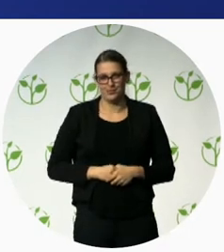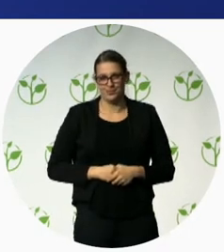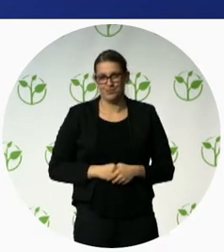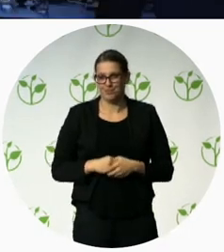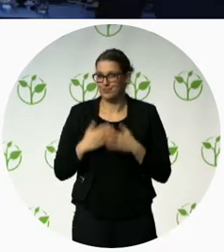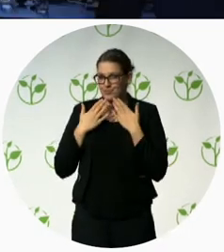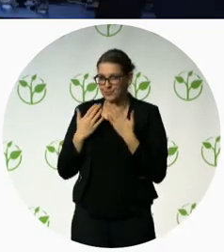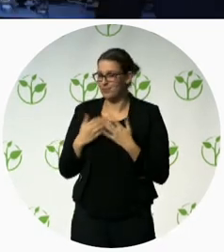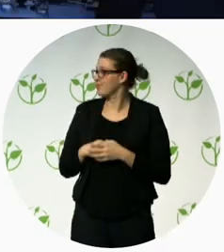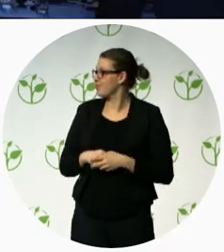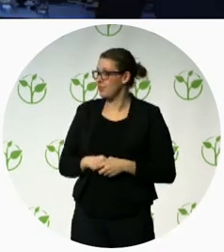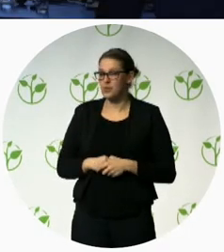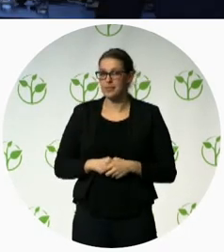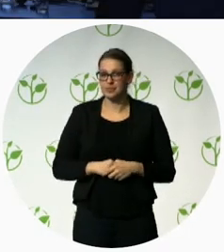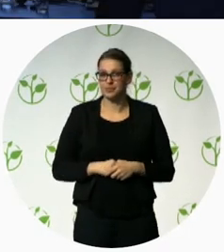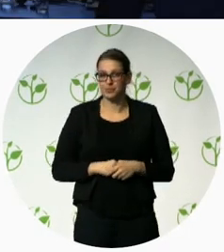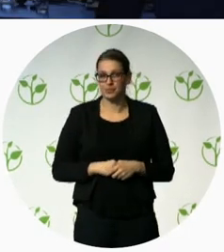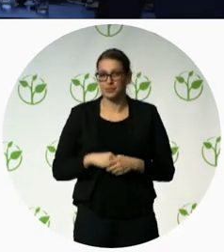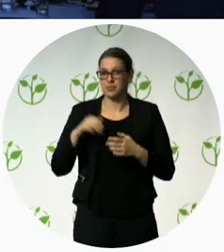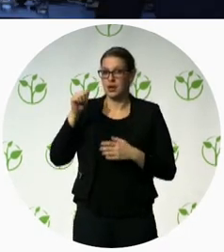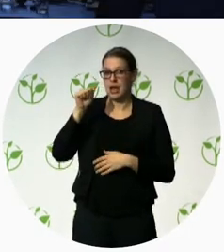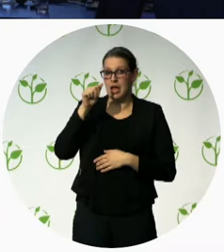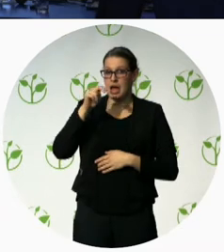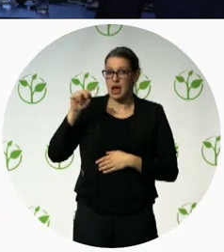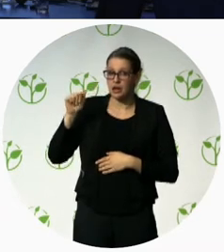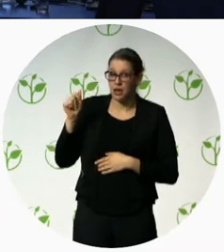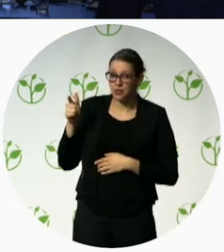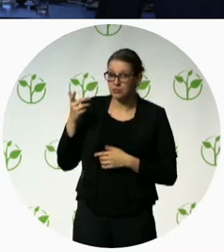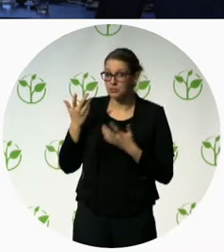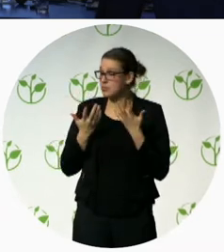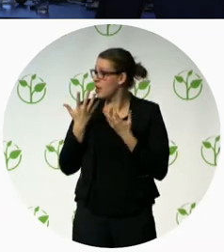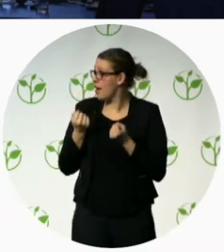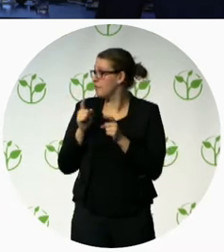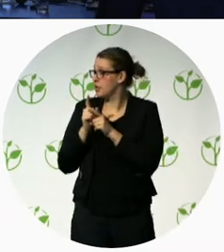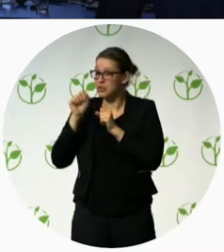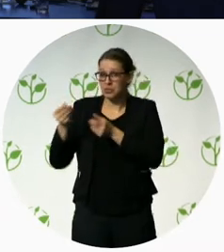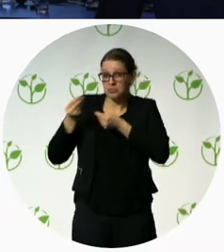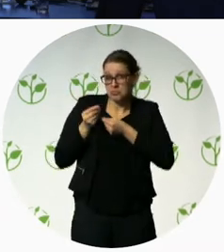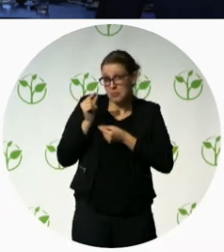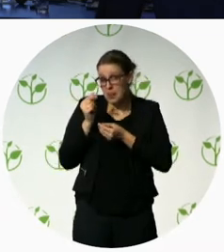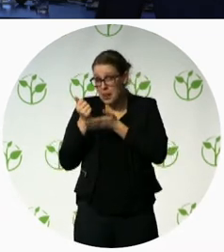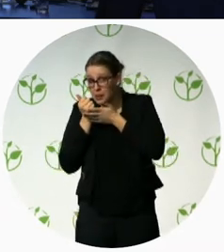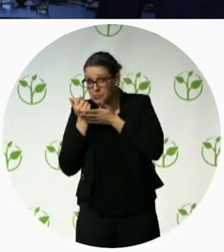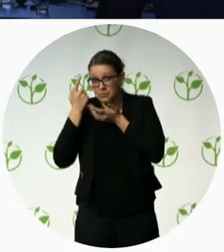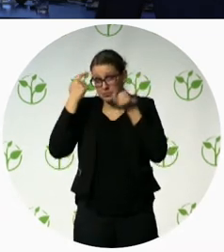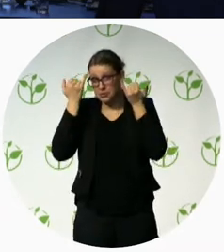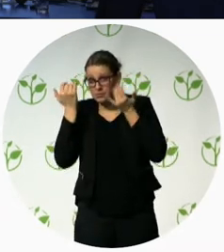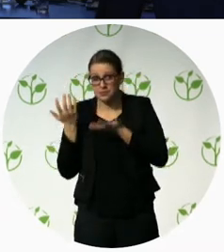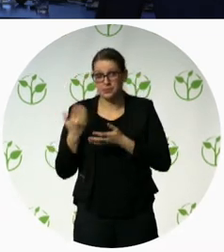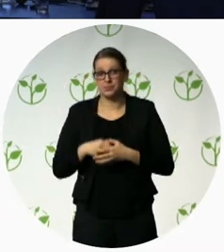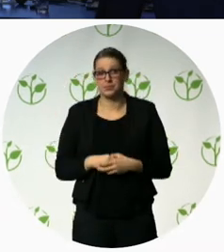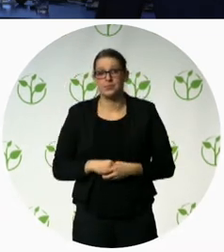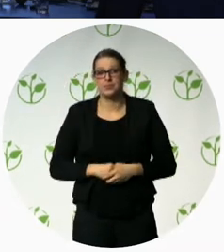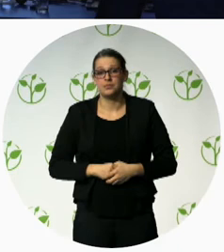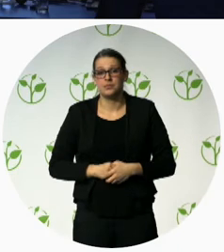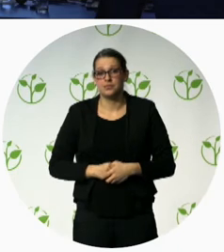Ana, what advice would you have for folks? Yes, I would like to suggest that every model should